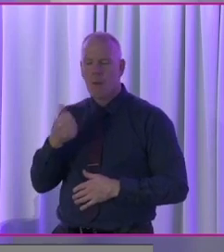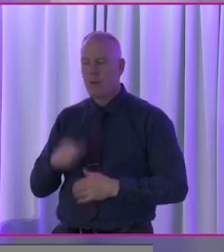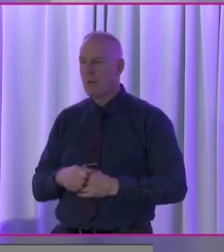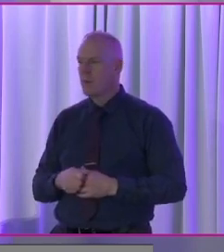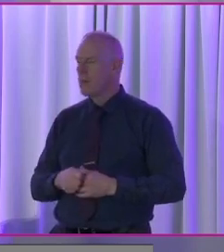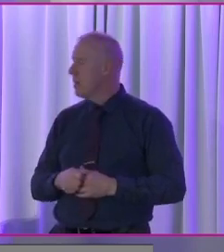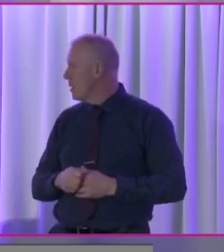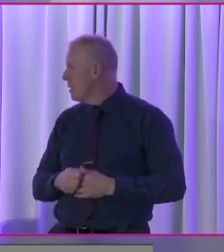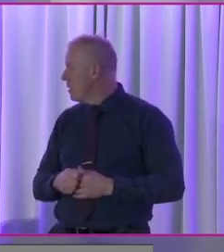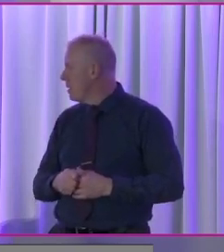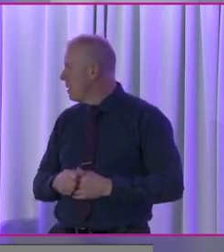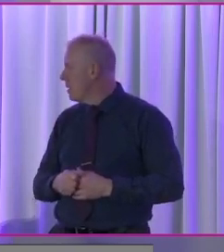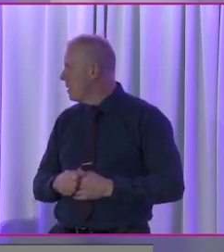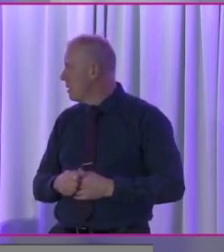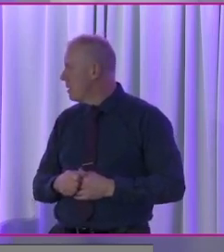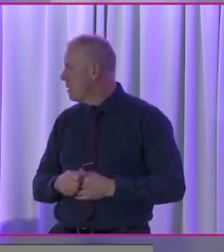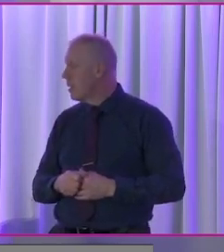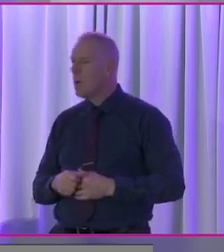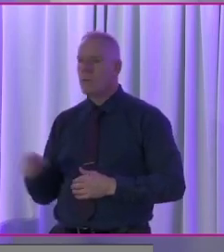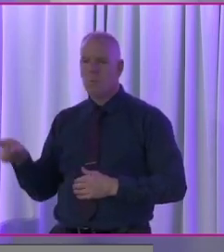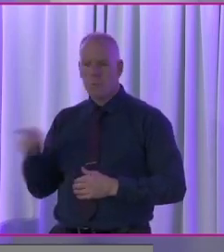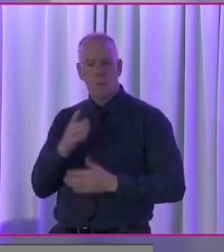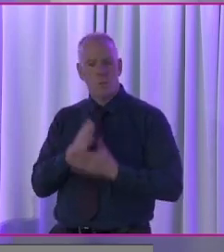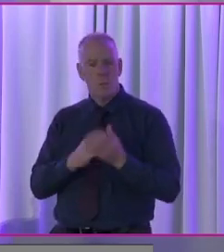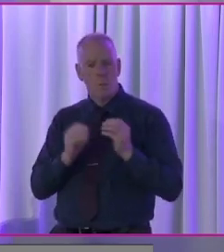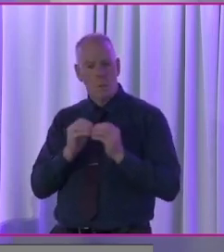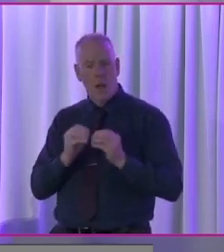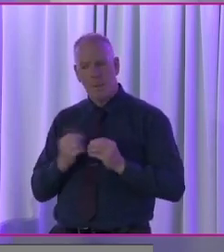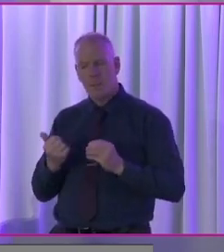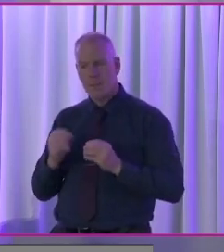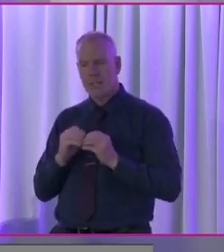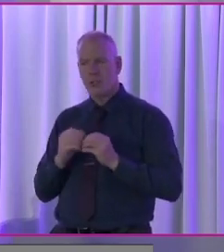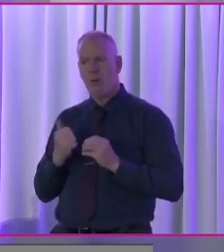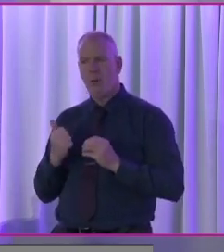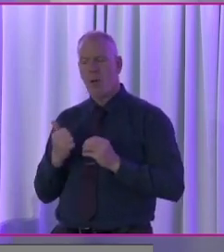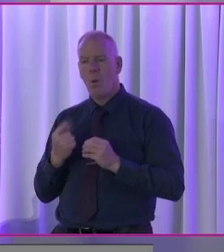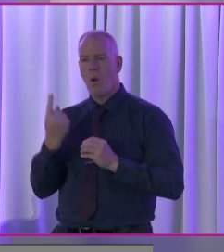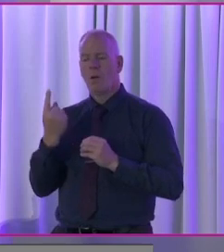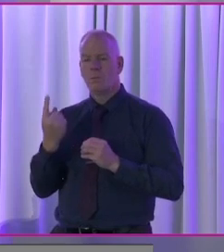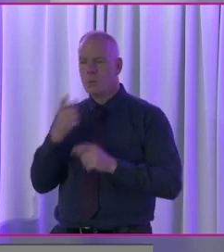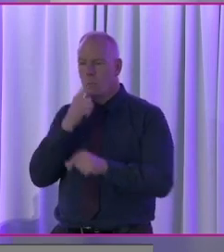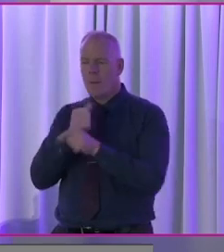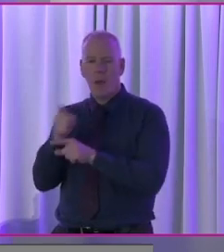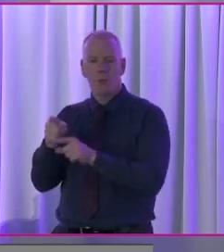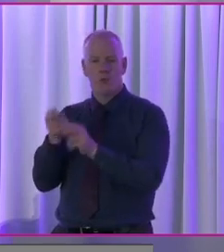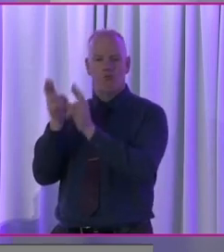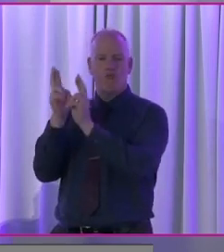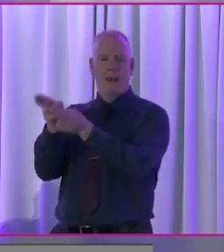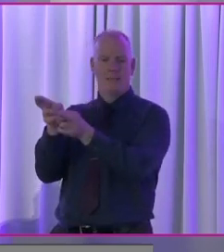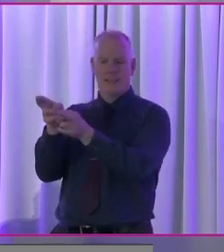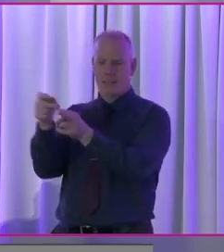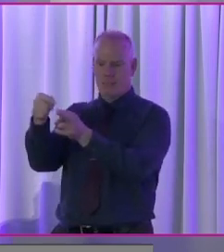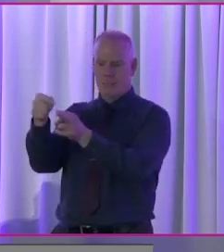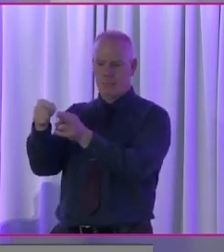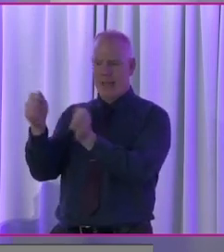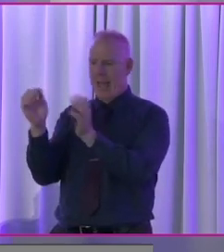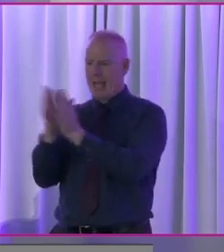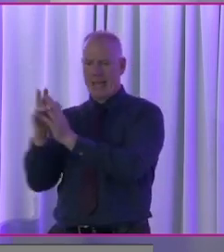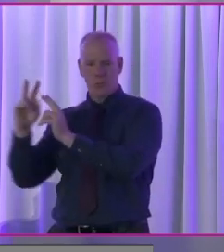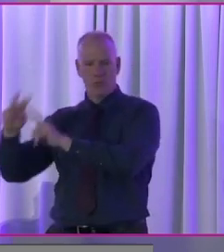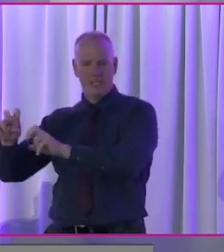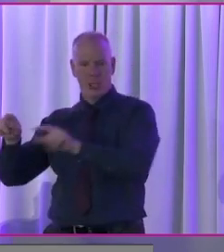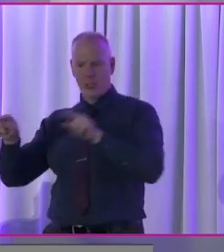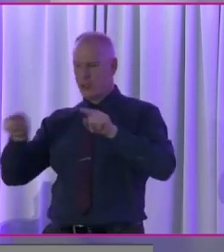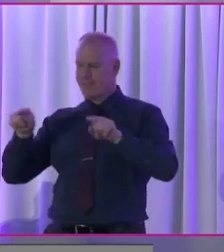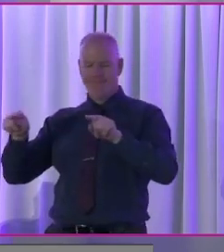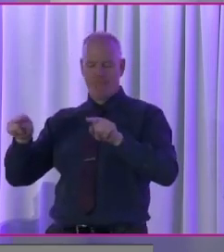uh, just to my response to just some of the things that would, uh, one thing came up there is the idea of rights, uh, versus research.